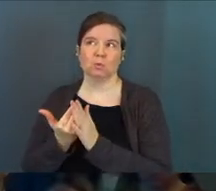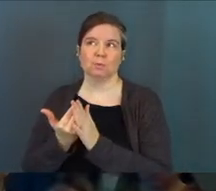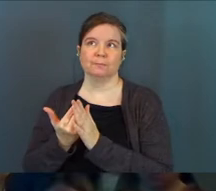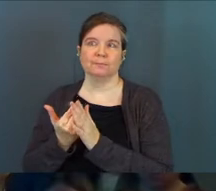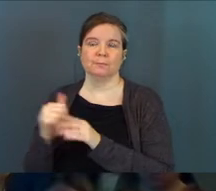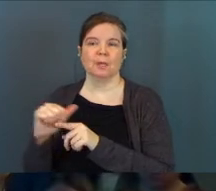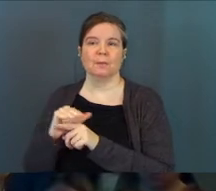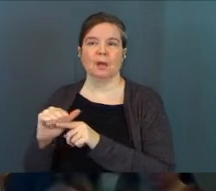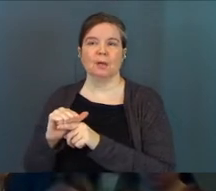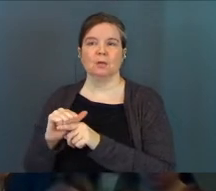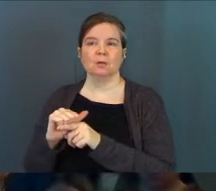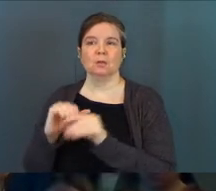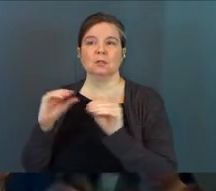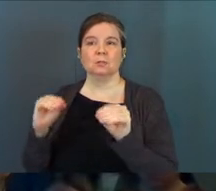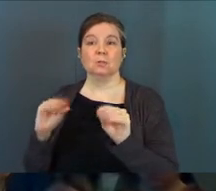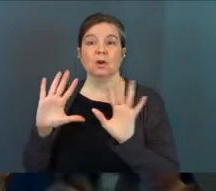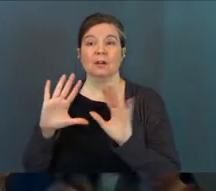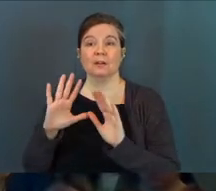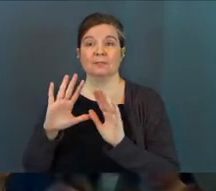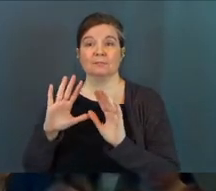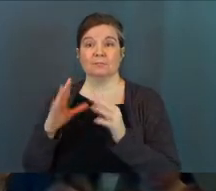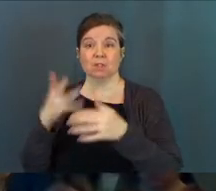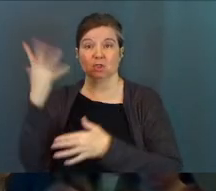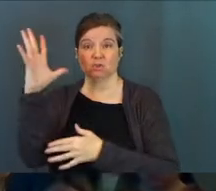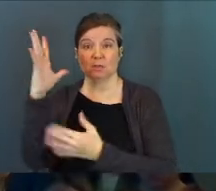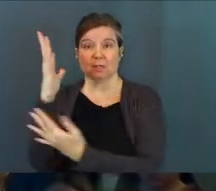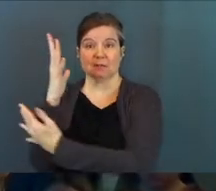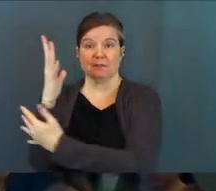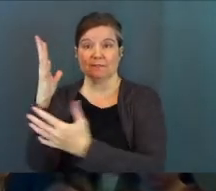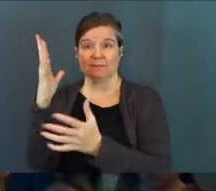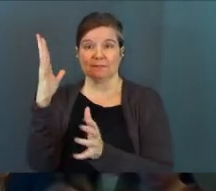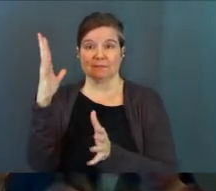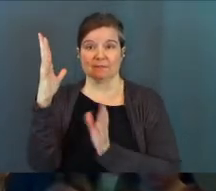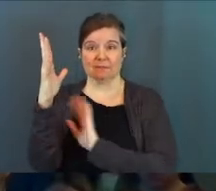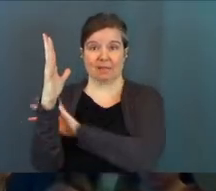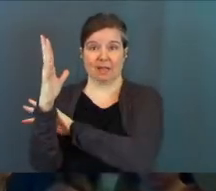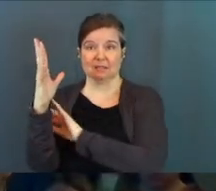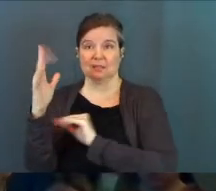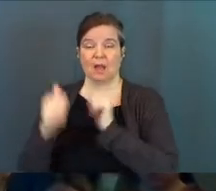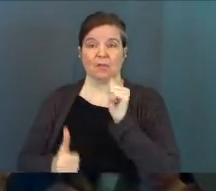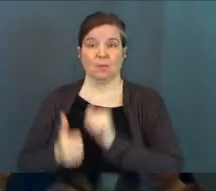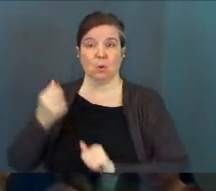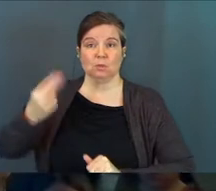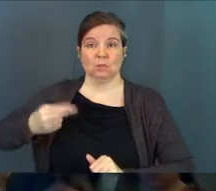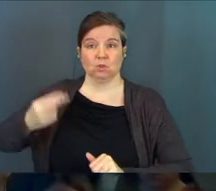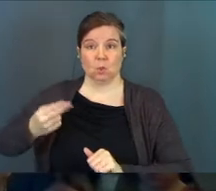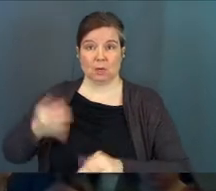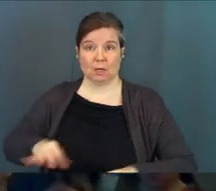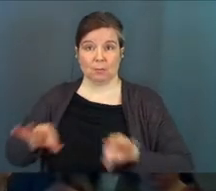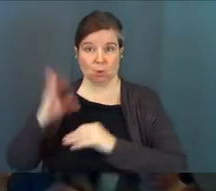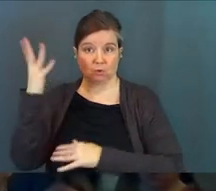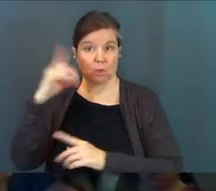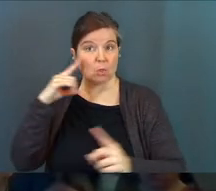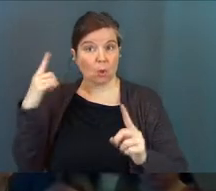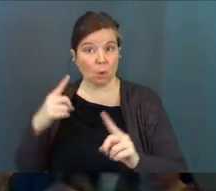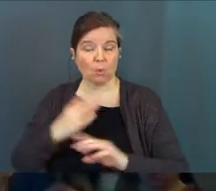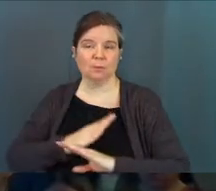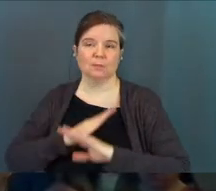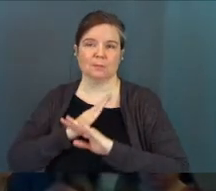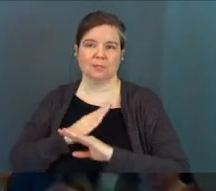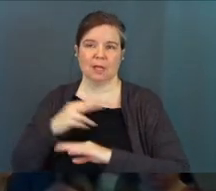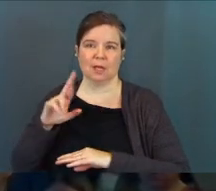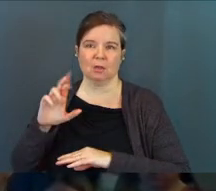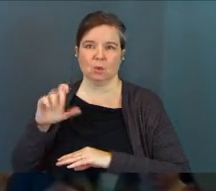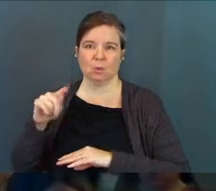practice to put fences around their most historic and important trees, right? And their goal was to protect